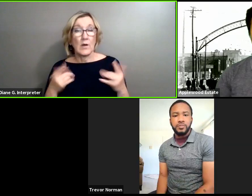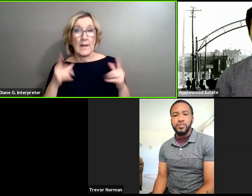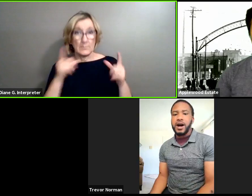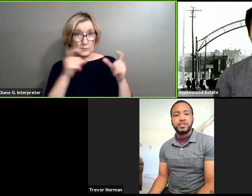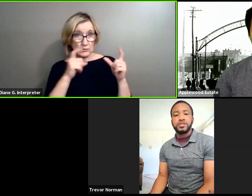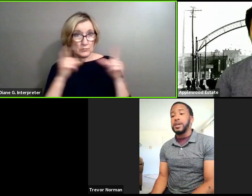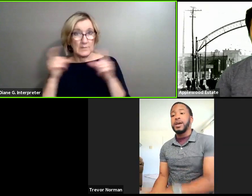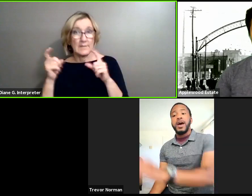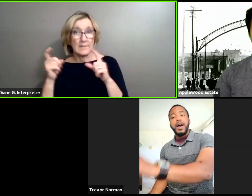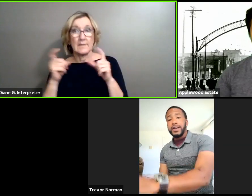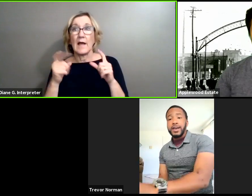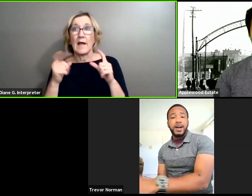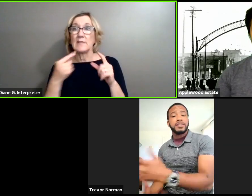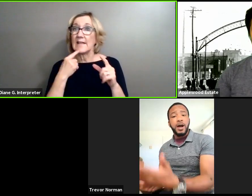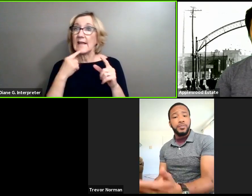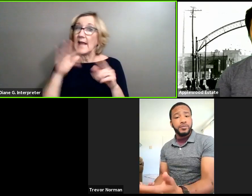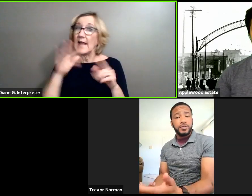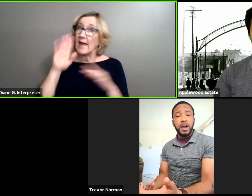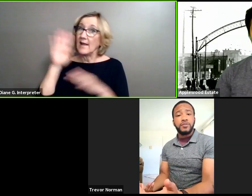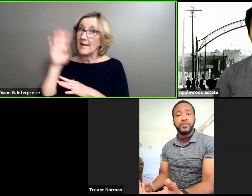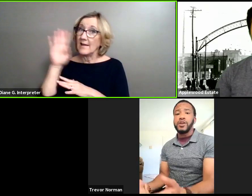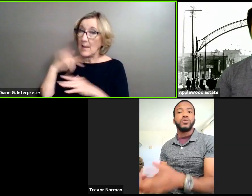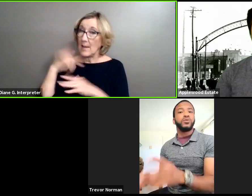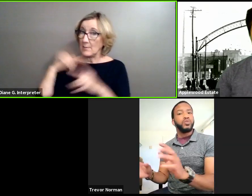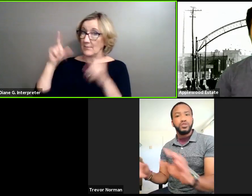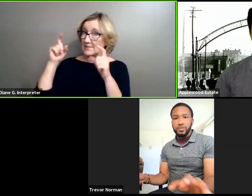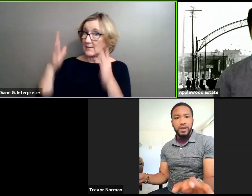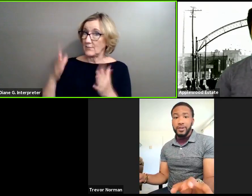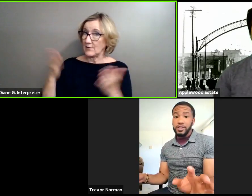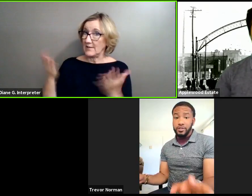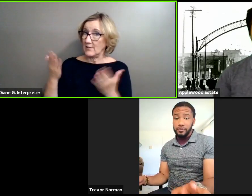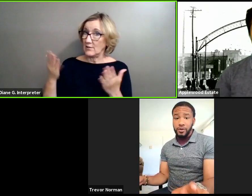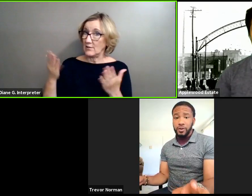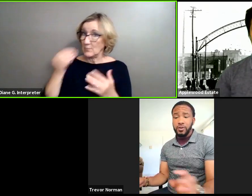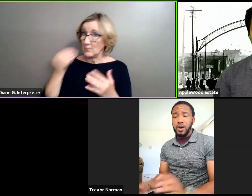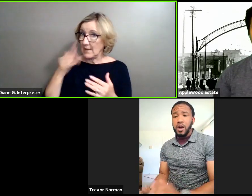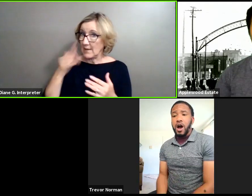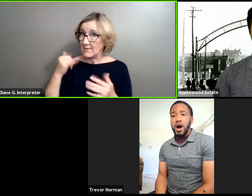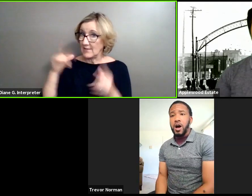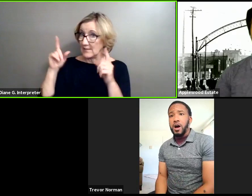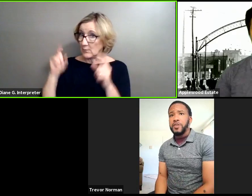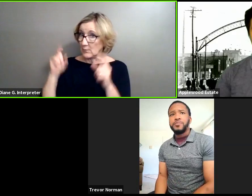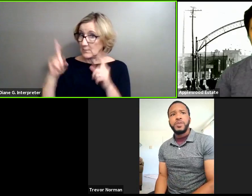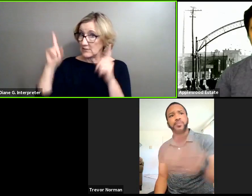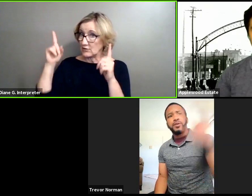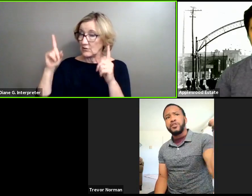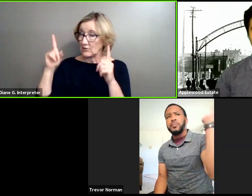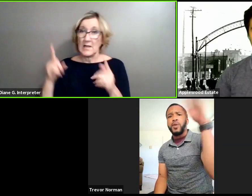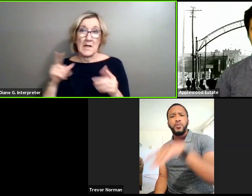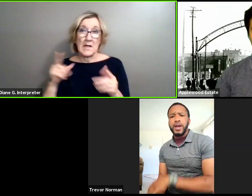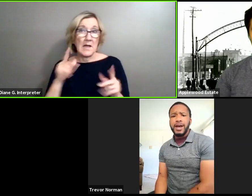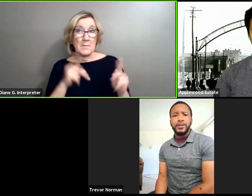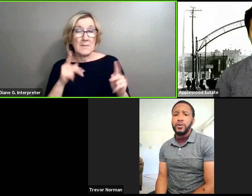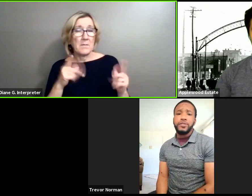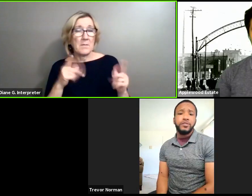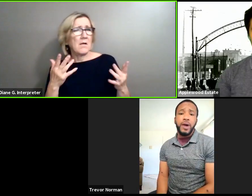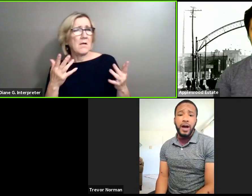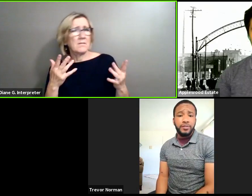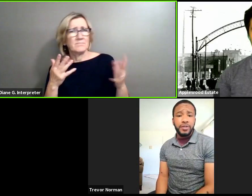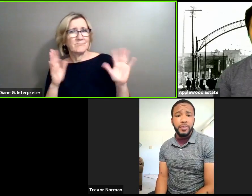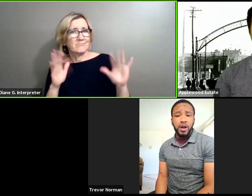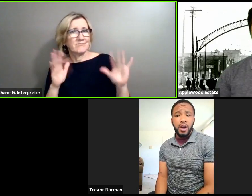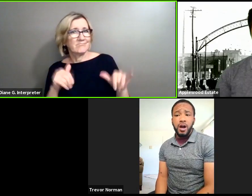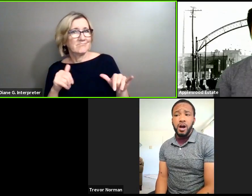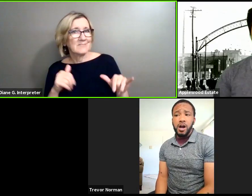random people, I just say, hey, guys, I'm the photographer here. Would you mind if I take your photo? If people are in the moment, I don't even